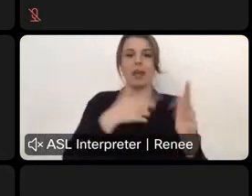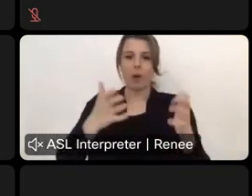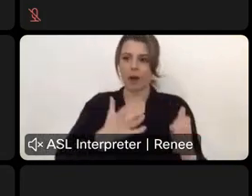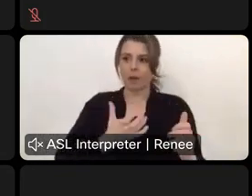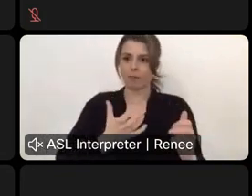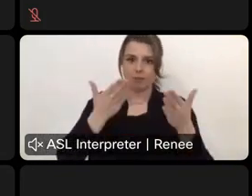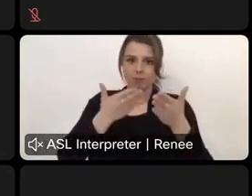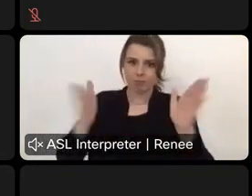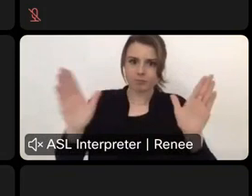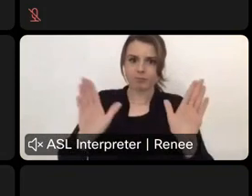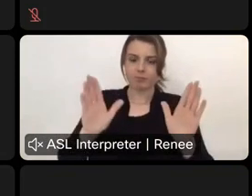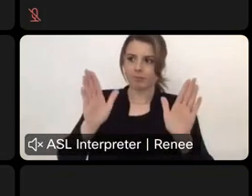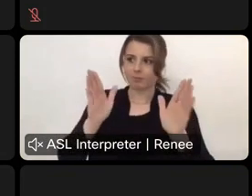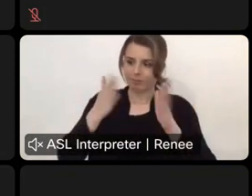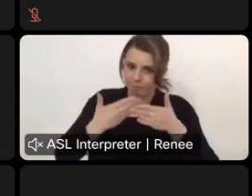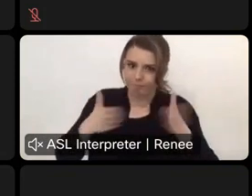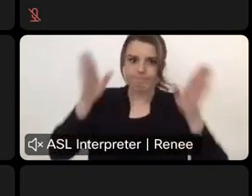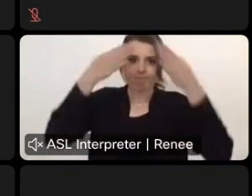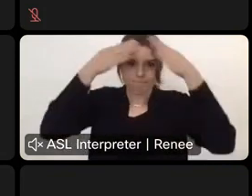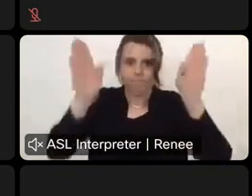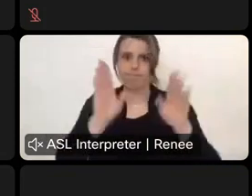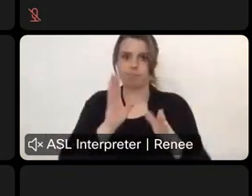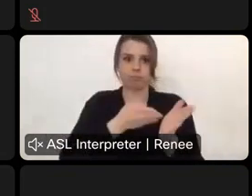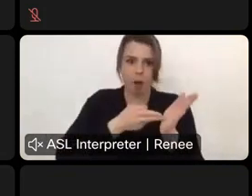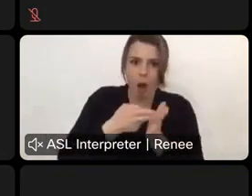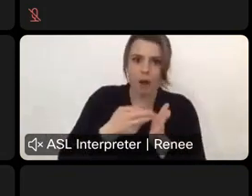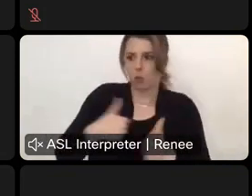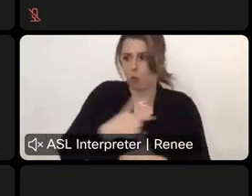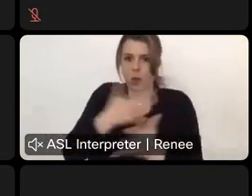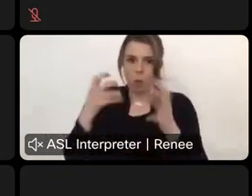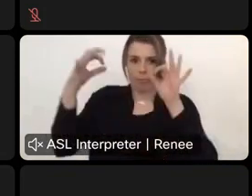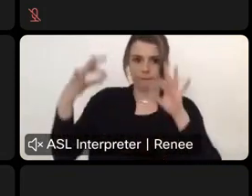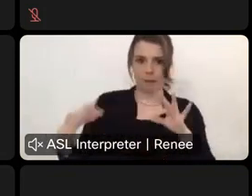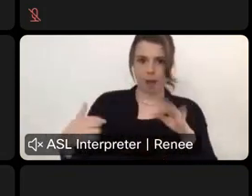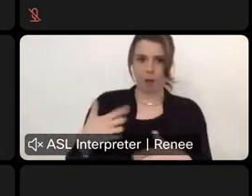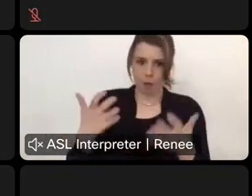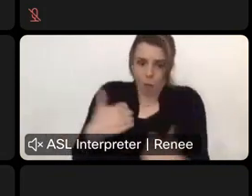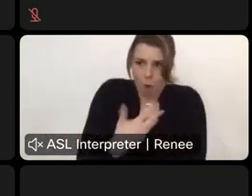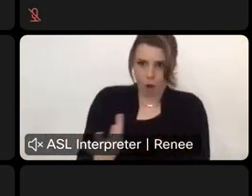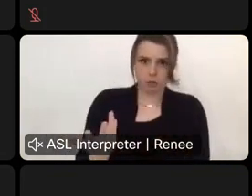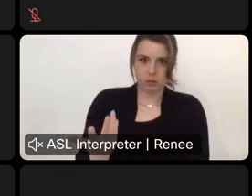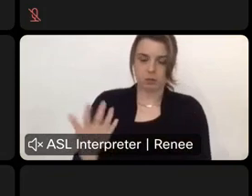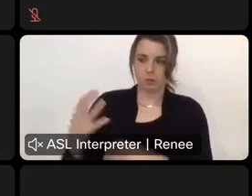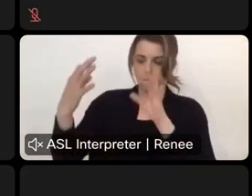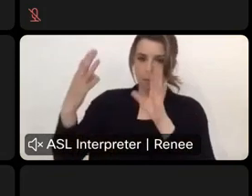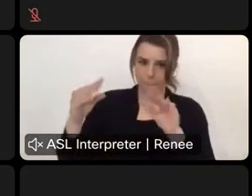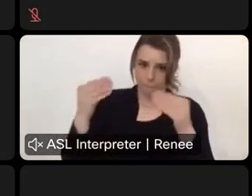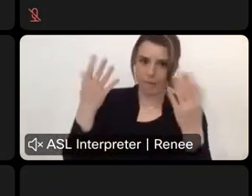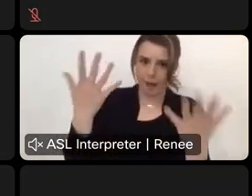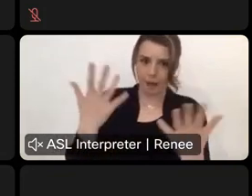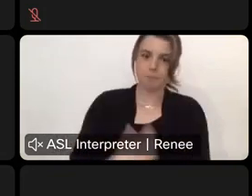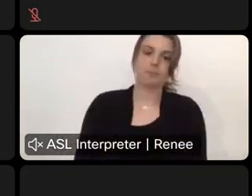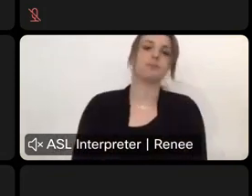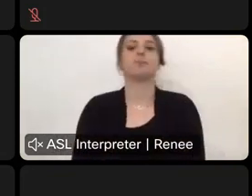we can make on this. Um. And we need the feedback and, and so please provide it. Thank you, Toby.